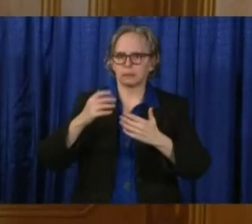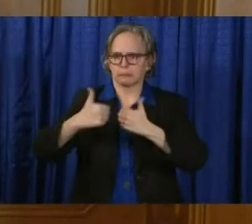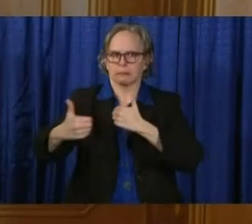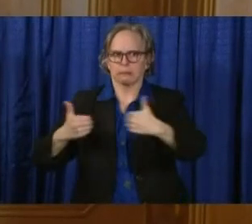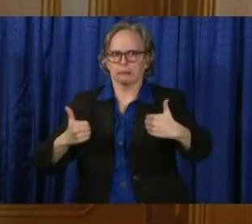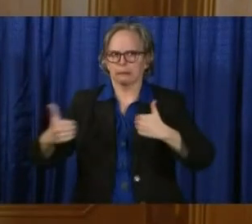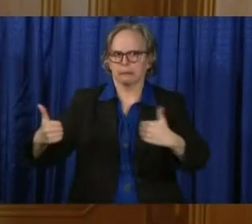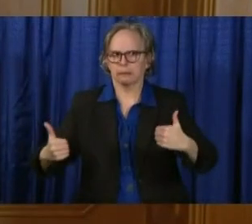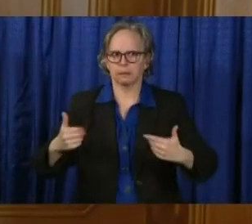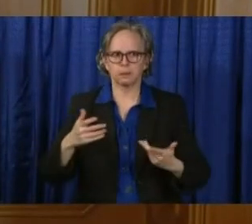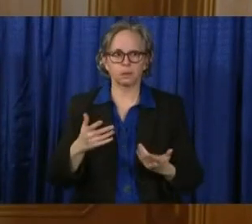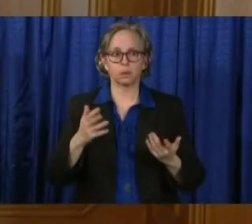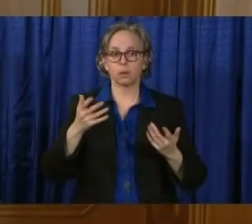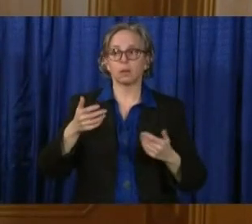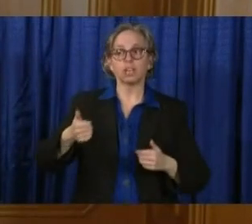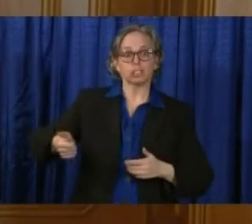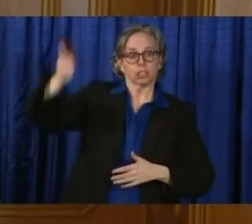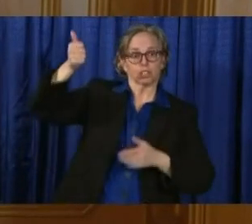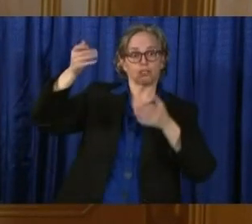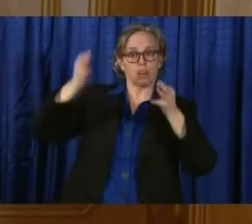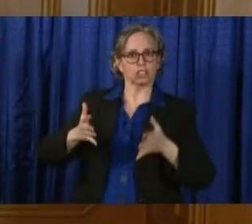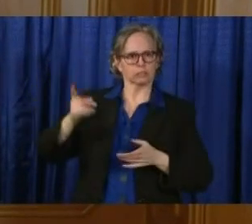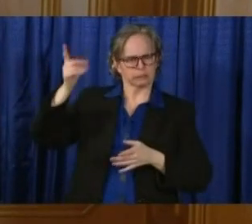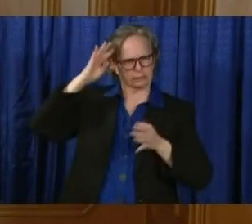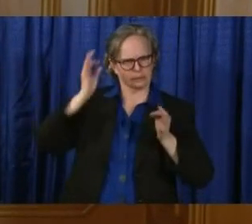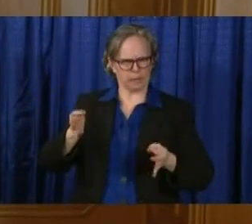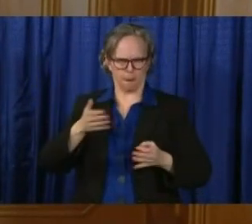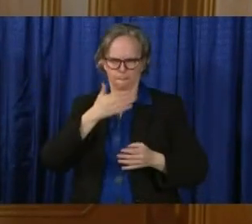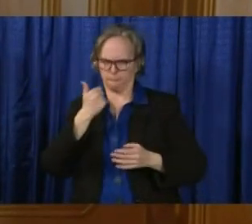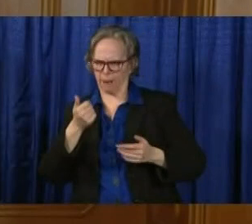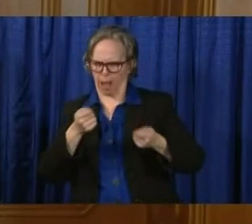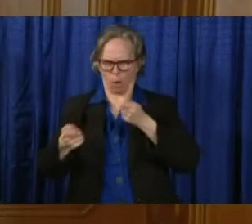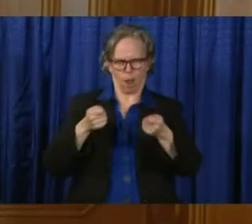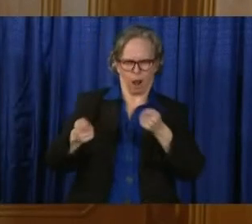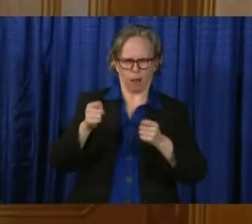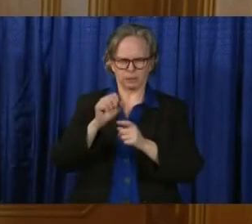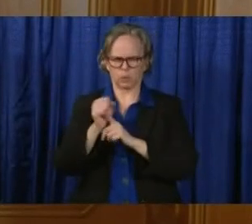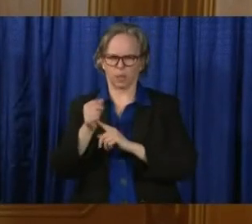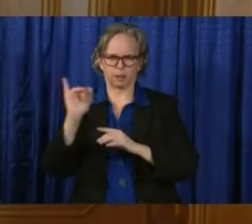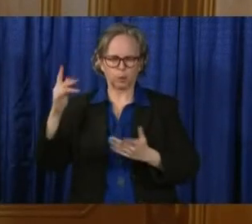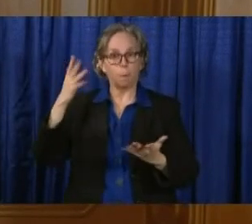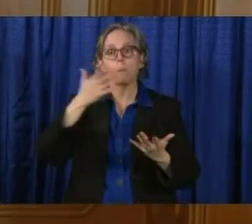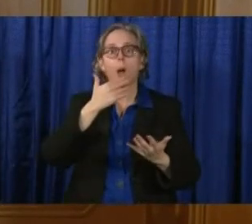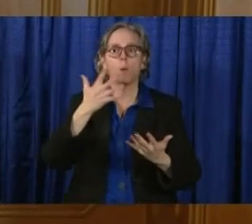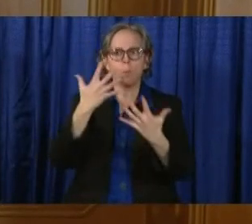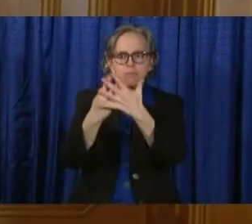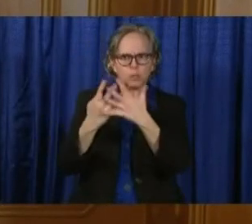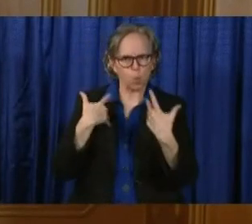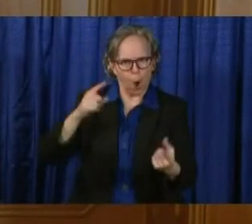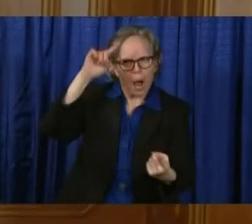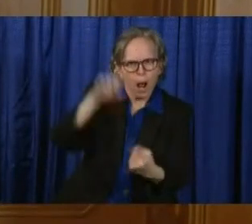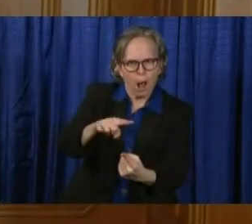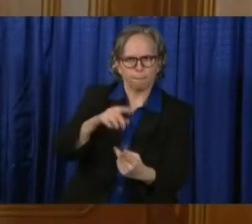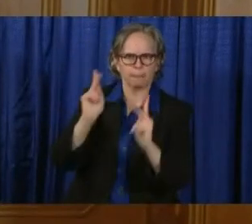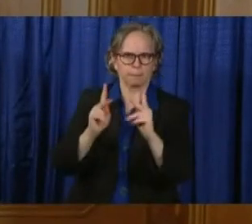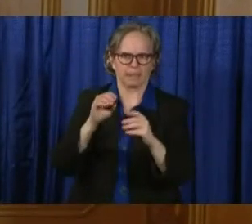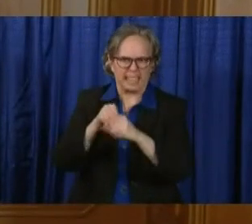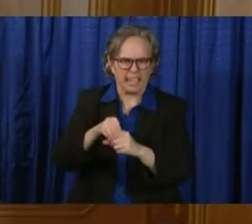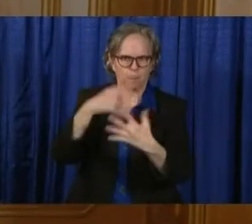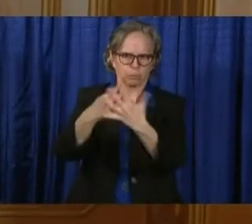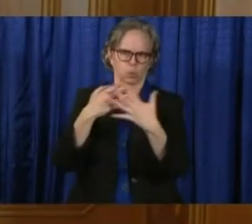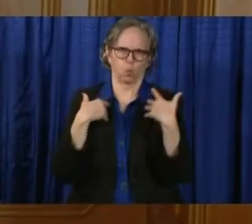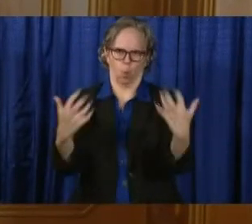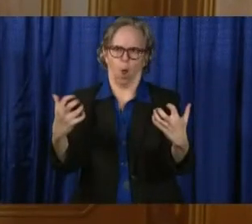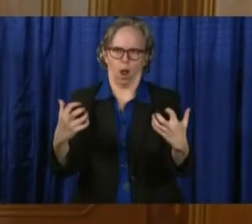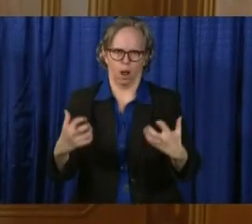deal with the situation. So these are some of the criteria that we're going to look at. I will